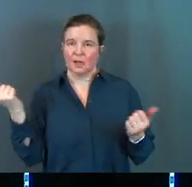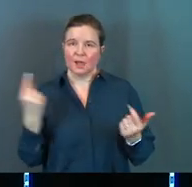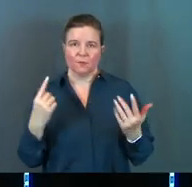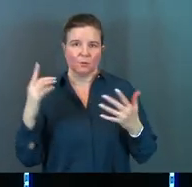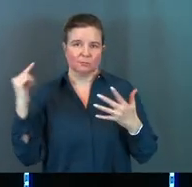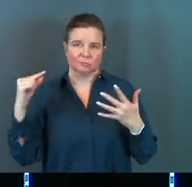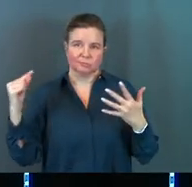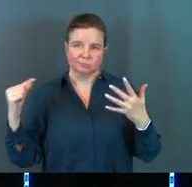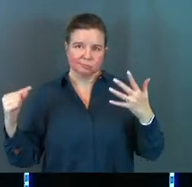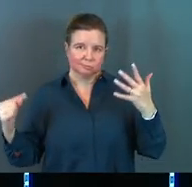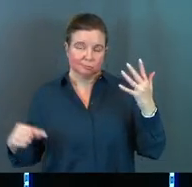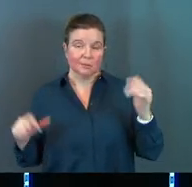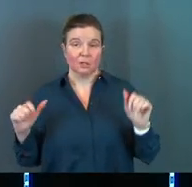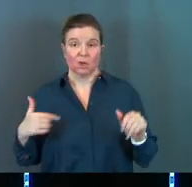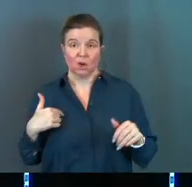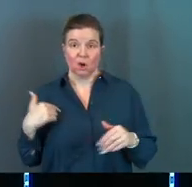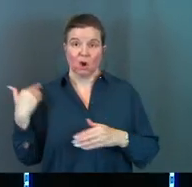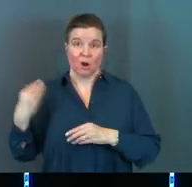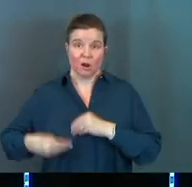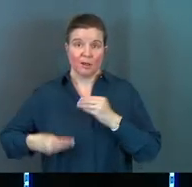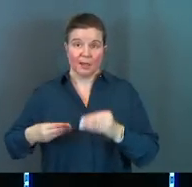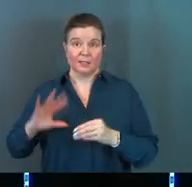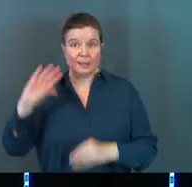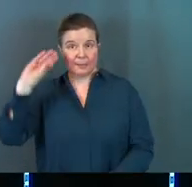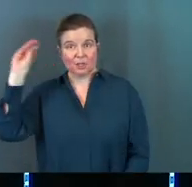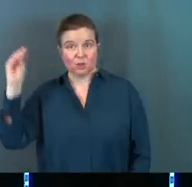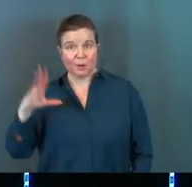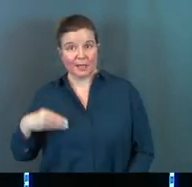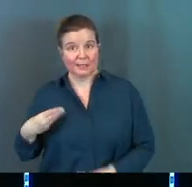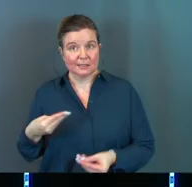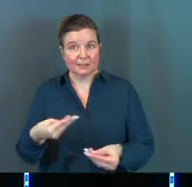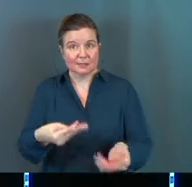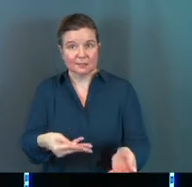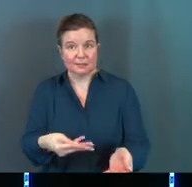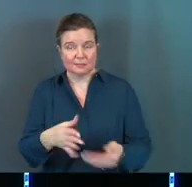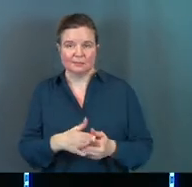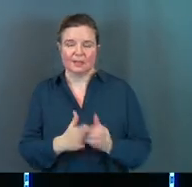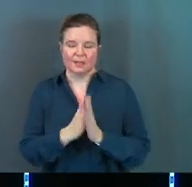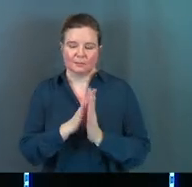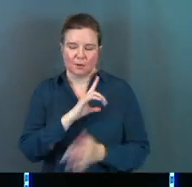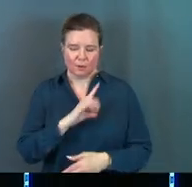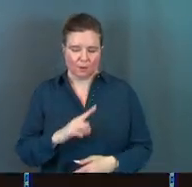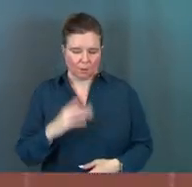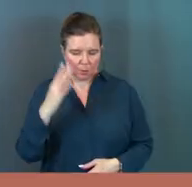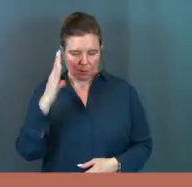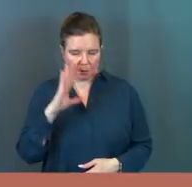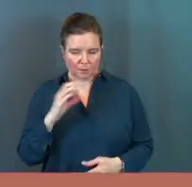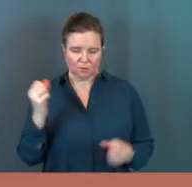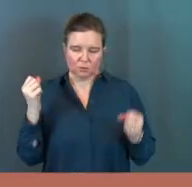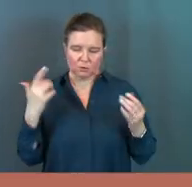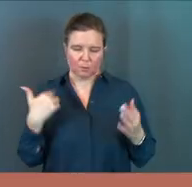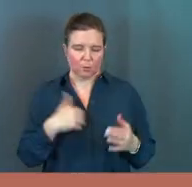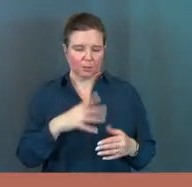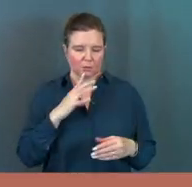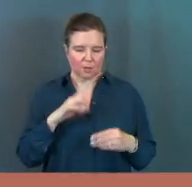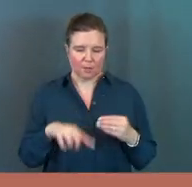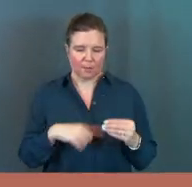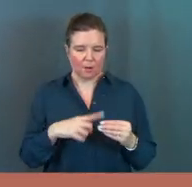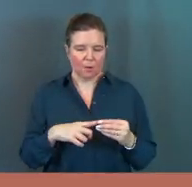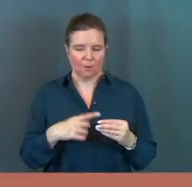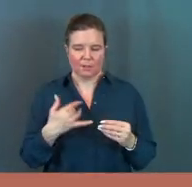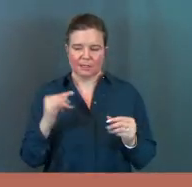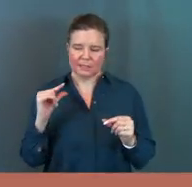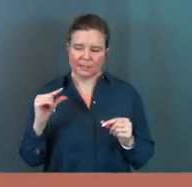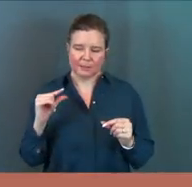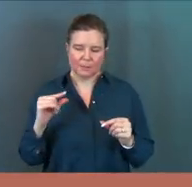everybody, could our legacy be grace? Let's pray. Lord God, there's so much that we talked about today